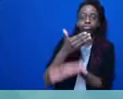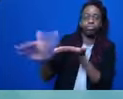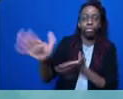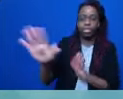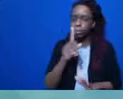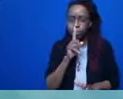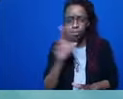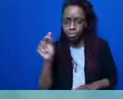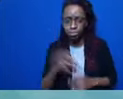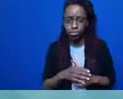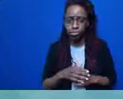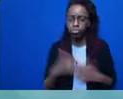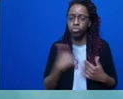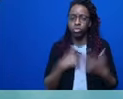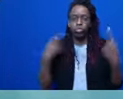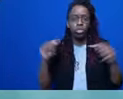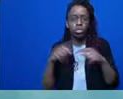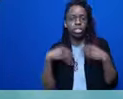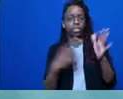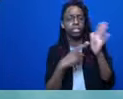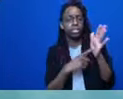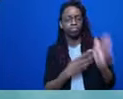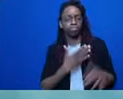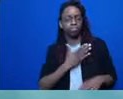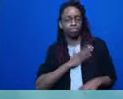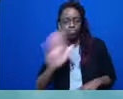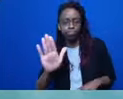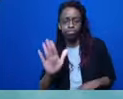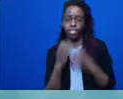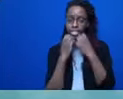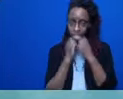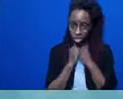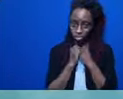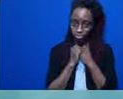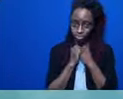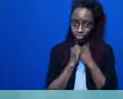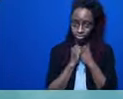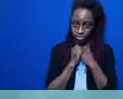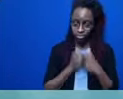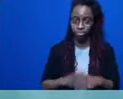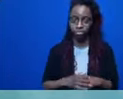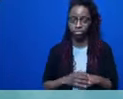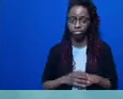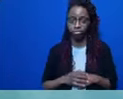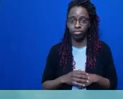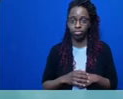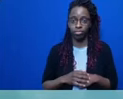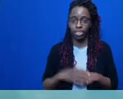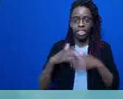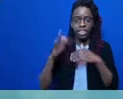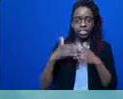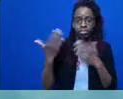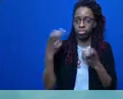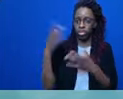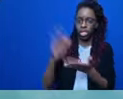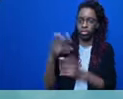and do the least amount of harm towards people in our communities, particularly those with marginalized identities.